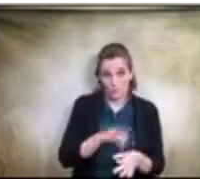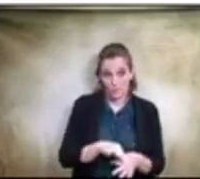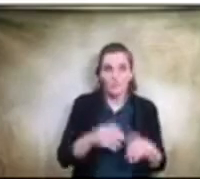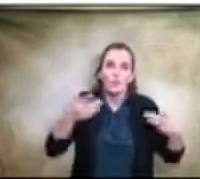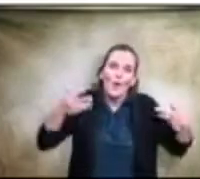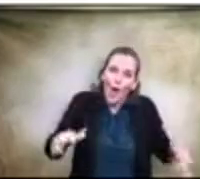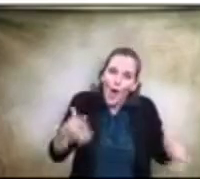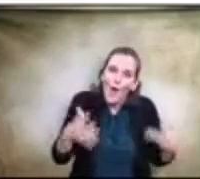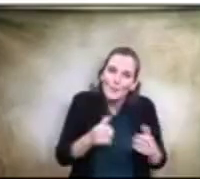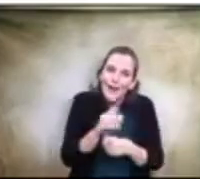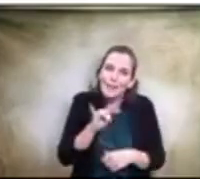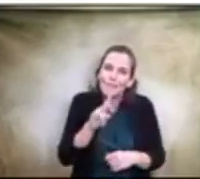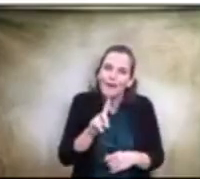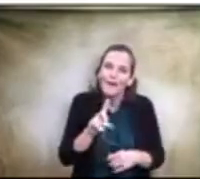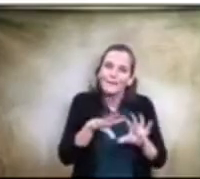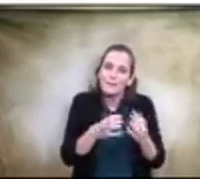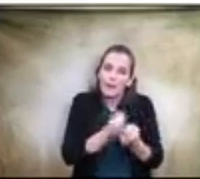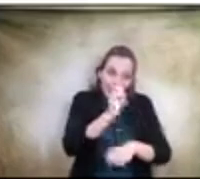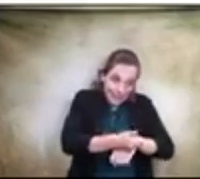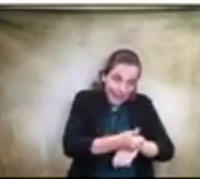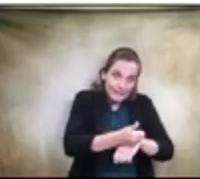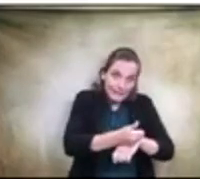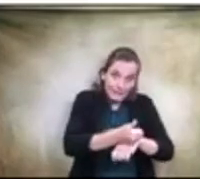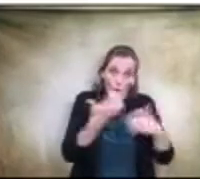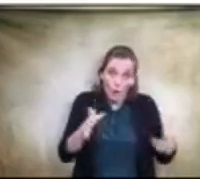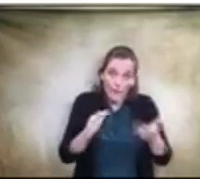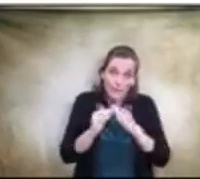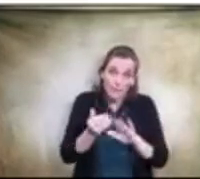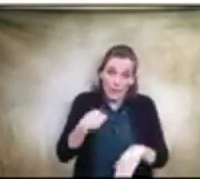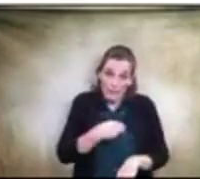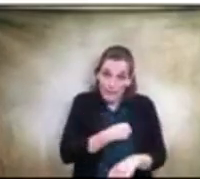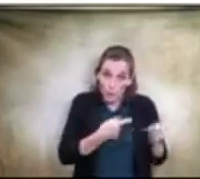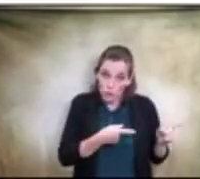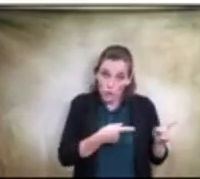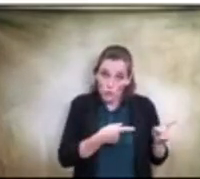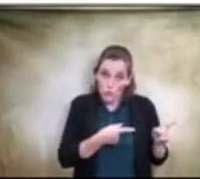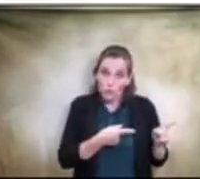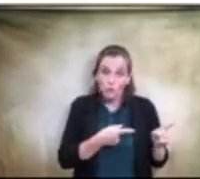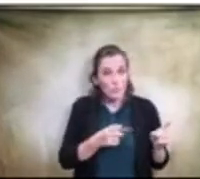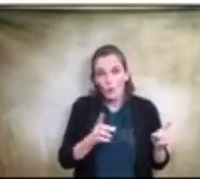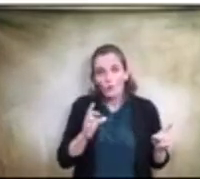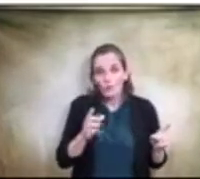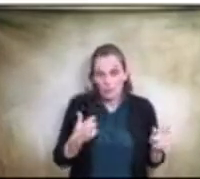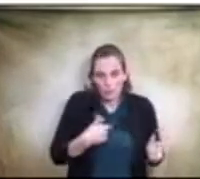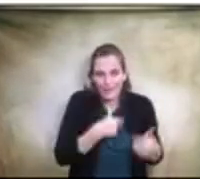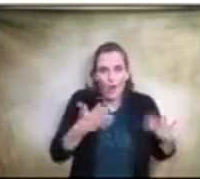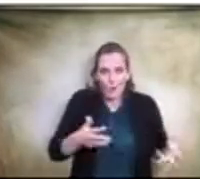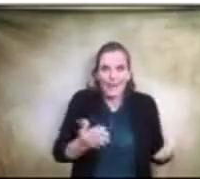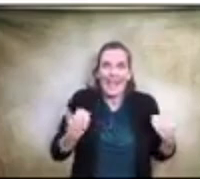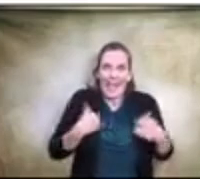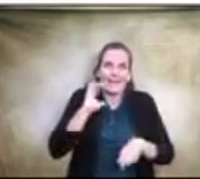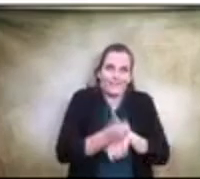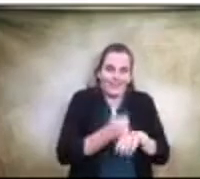all, there was already community members, so there shouldn't be a need to reinvent the wheel. We already have a committee. So I